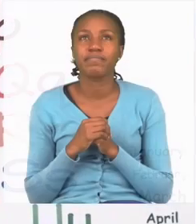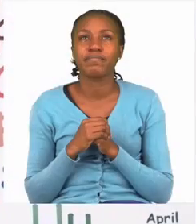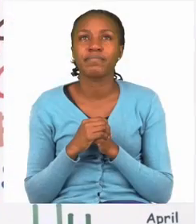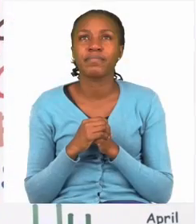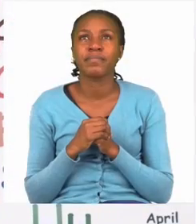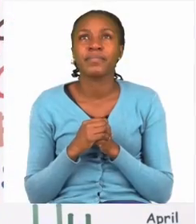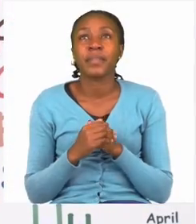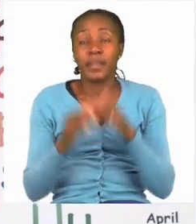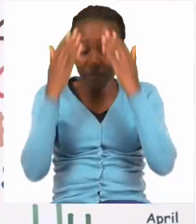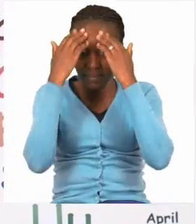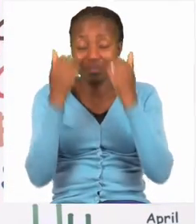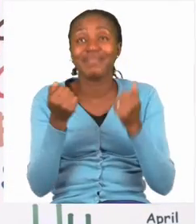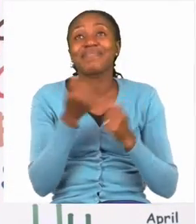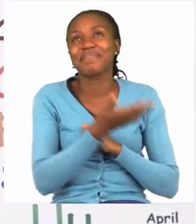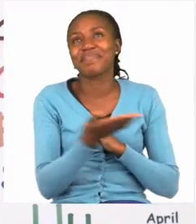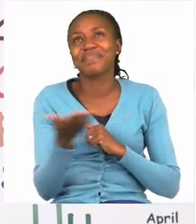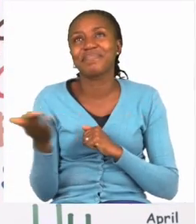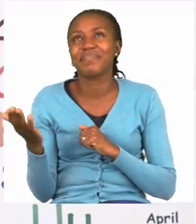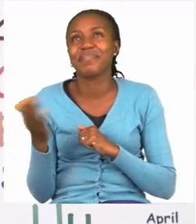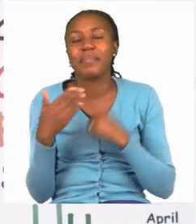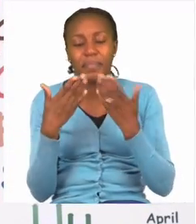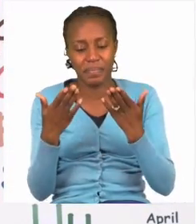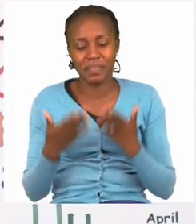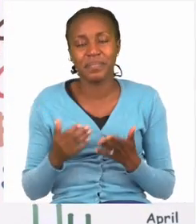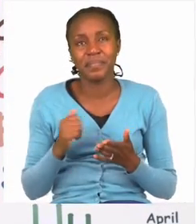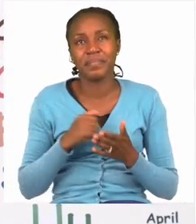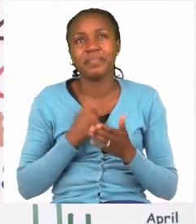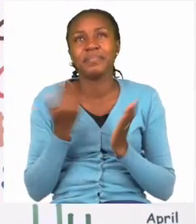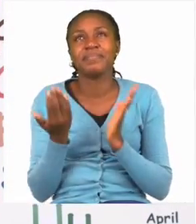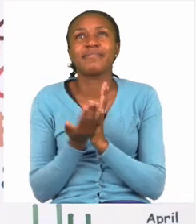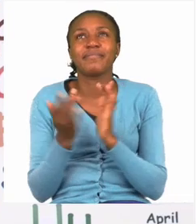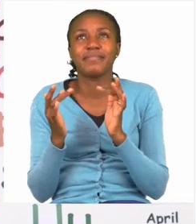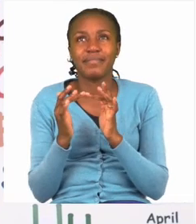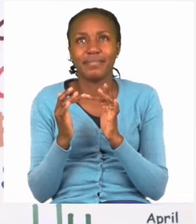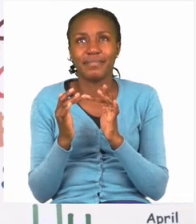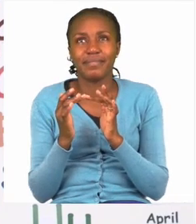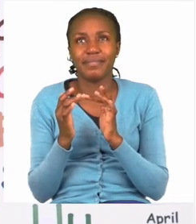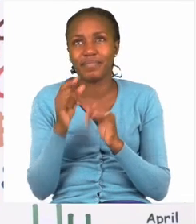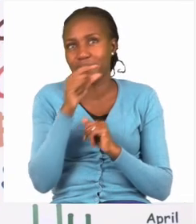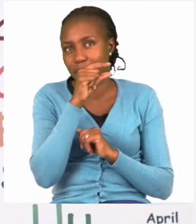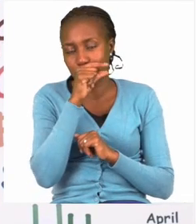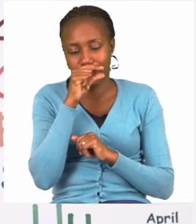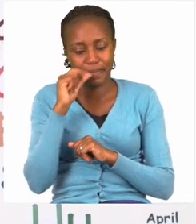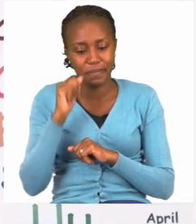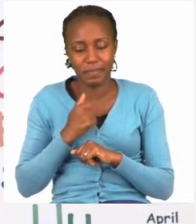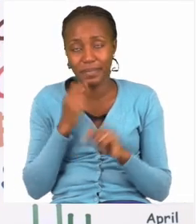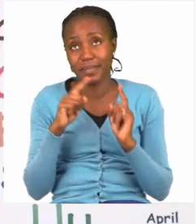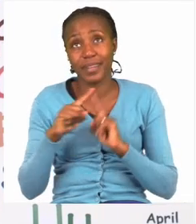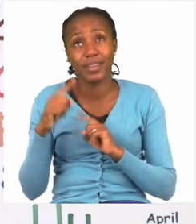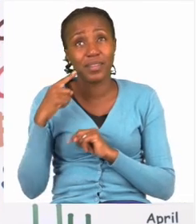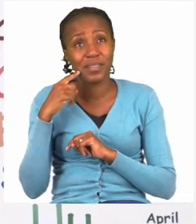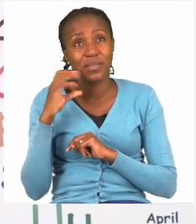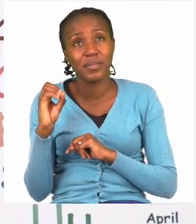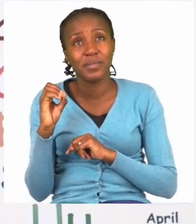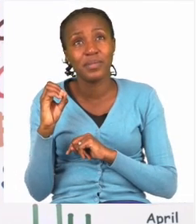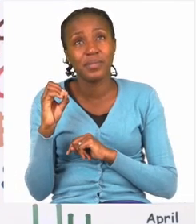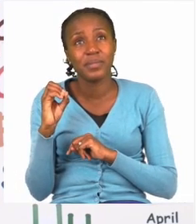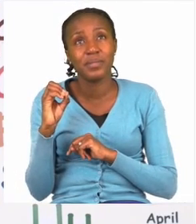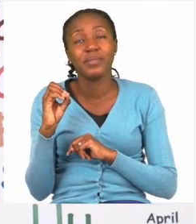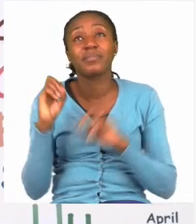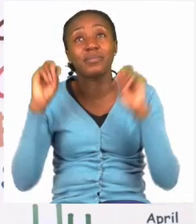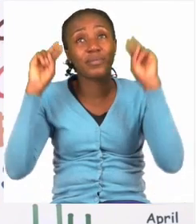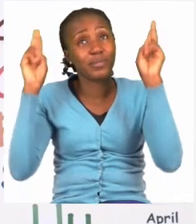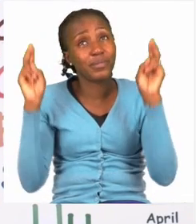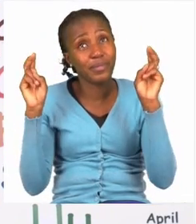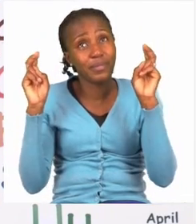Hello everyone. Welcome to MyZone Online School. I am Teacher Hartung. And our